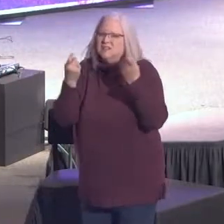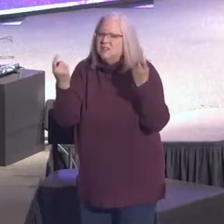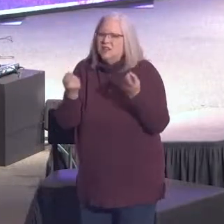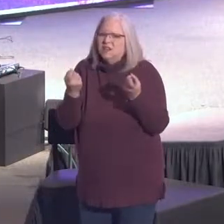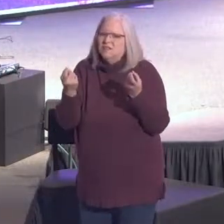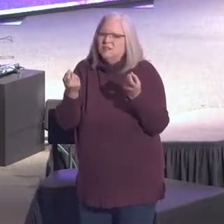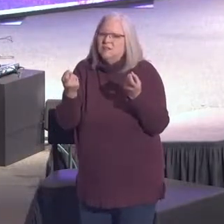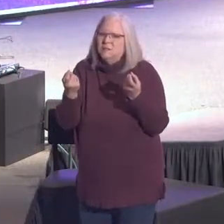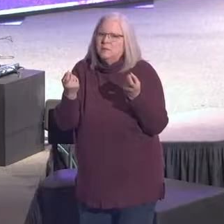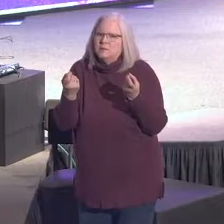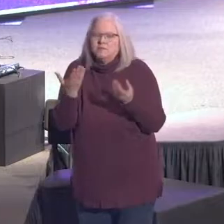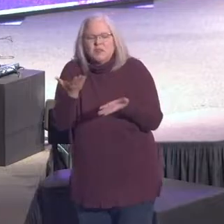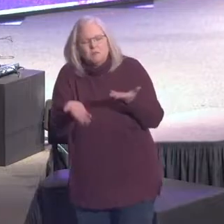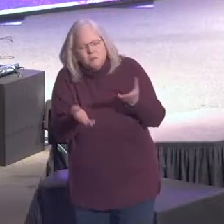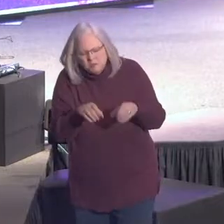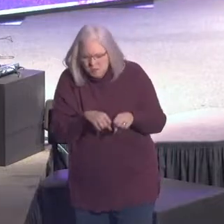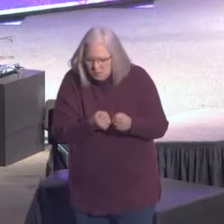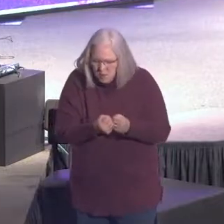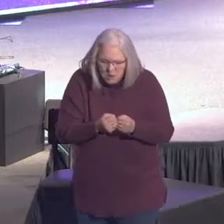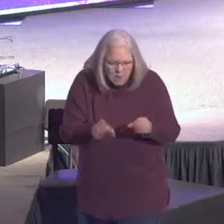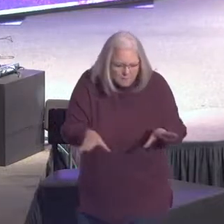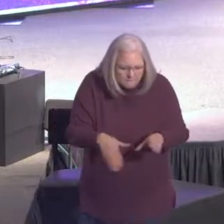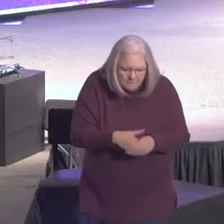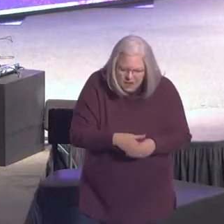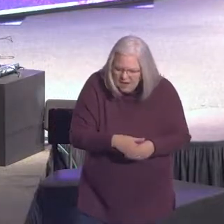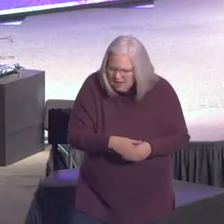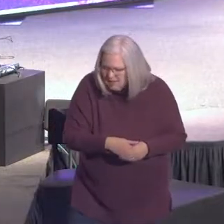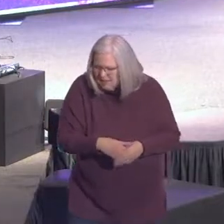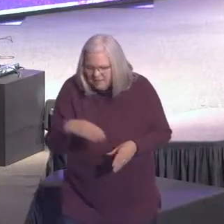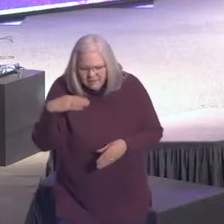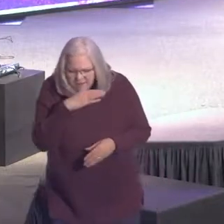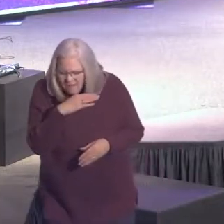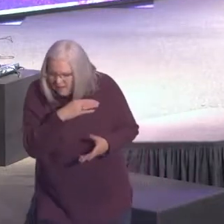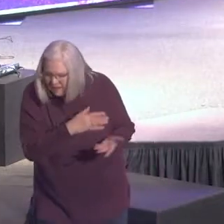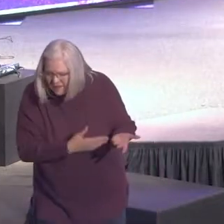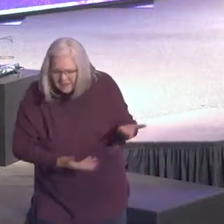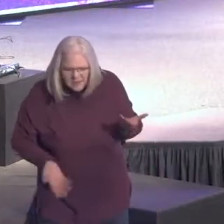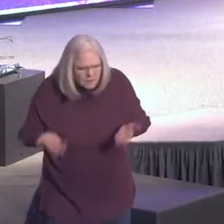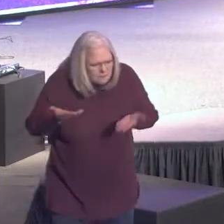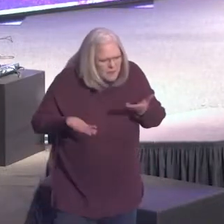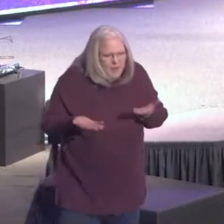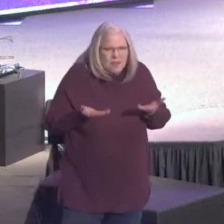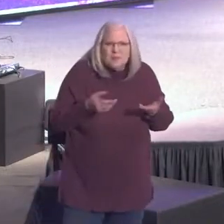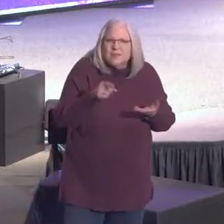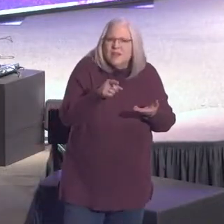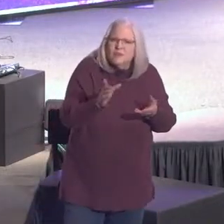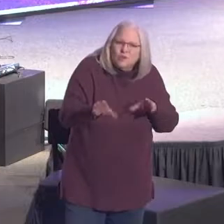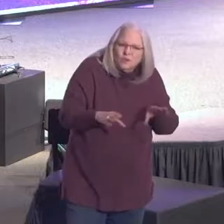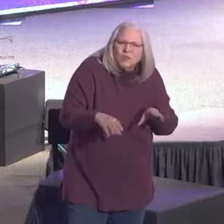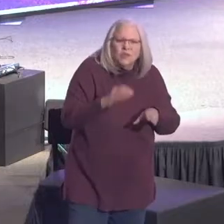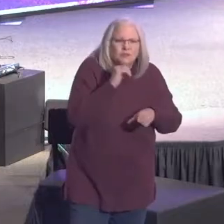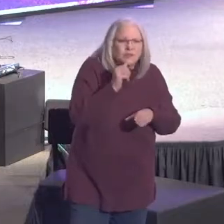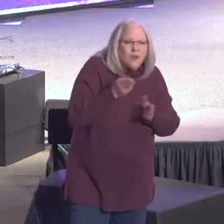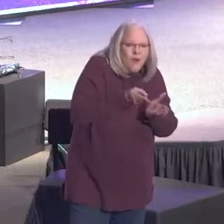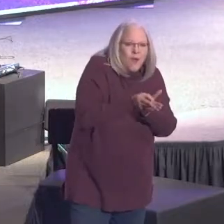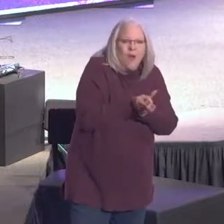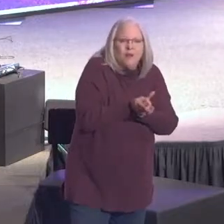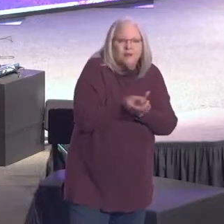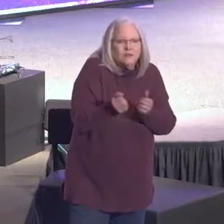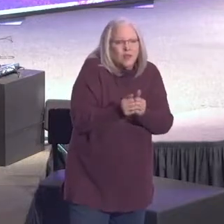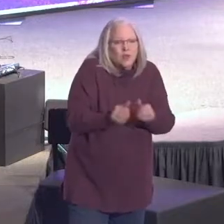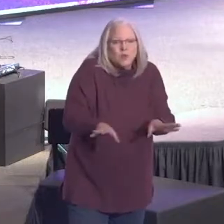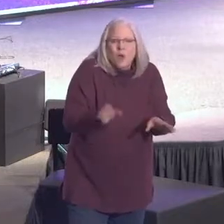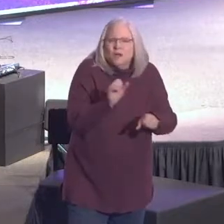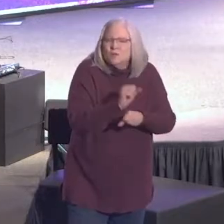And it might have been broken marriage vows or deceit. It might have been something you did that was dishonest and you lost a job